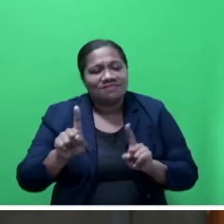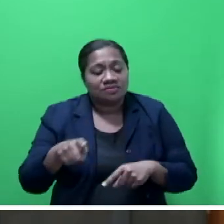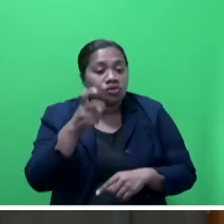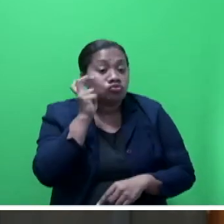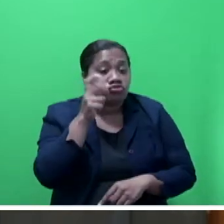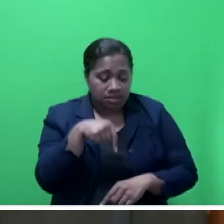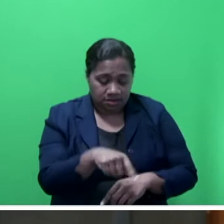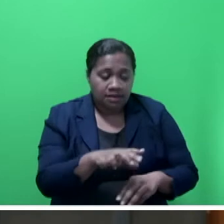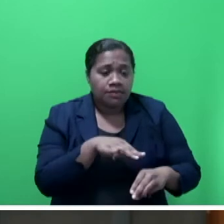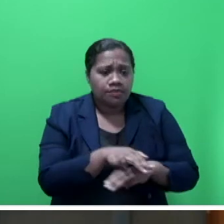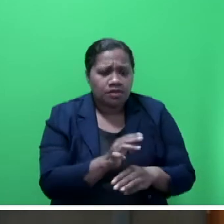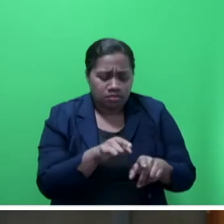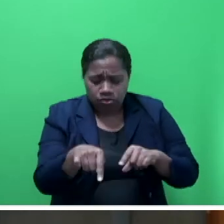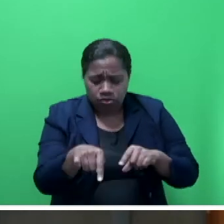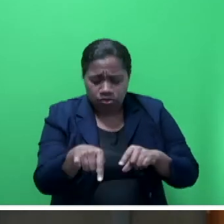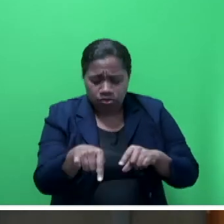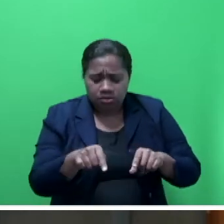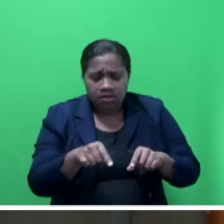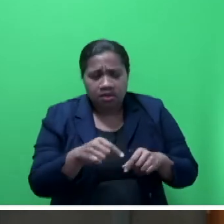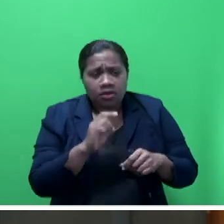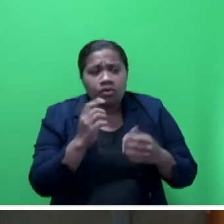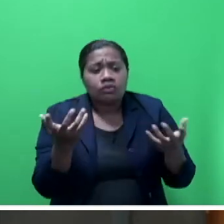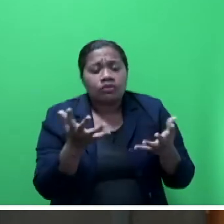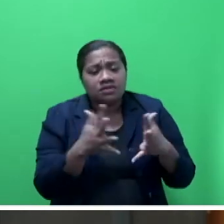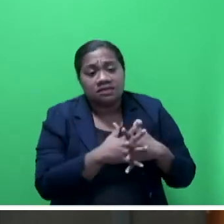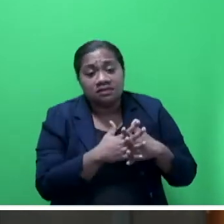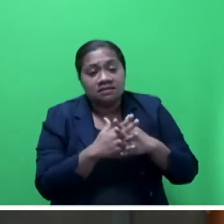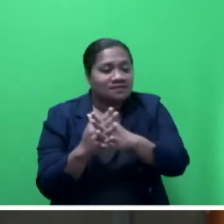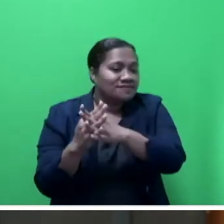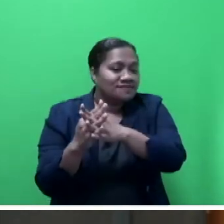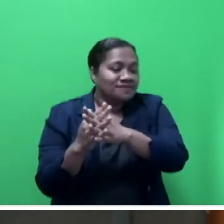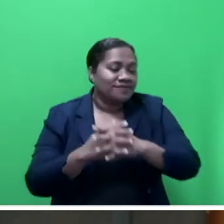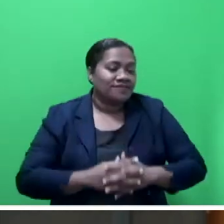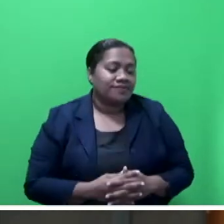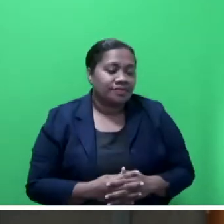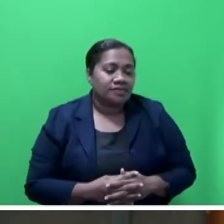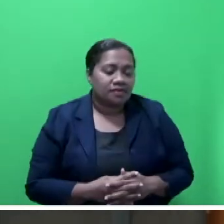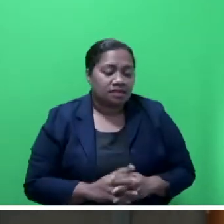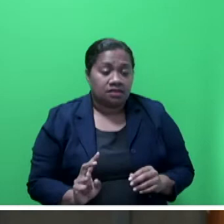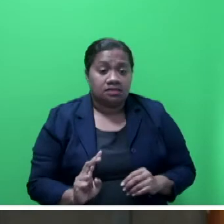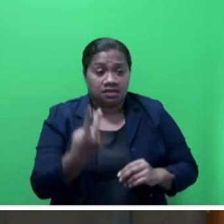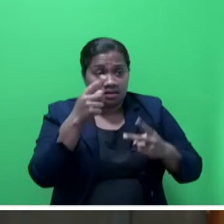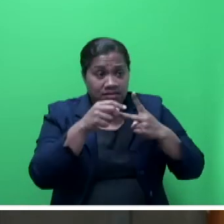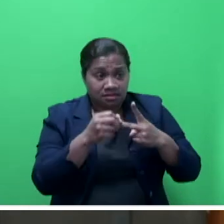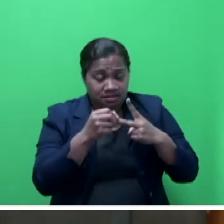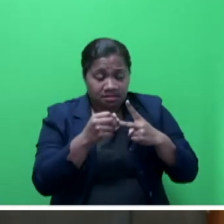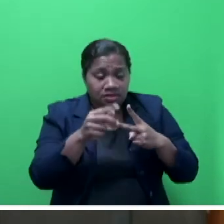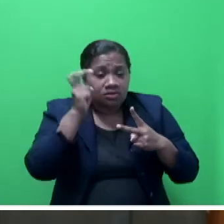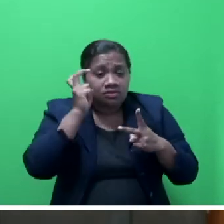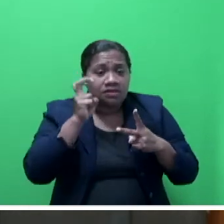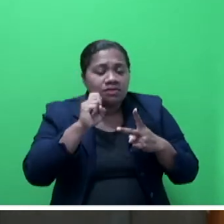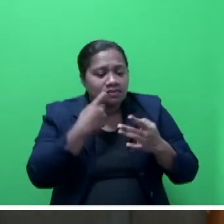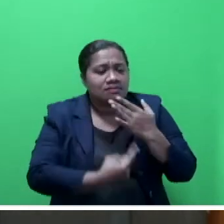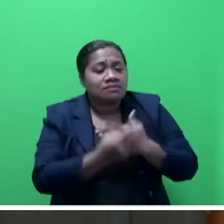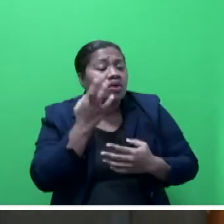with the majority of participants based in the Western Division. The second phase of the training will be undertaken early next